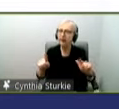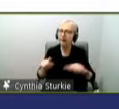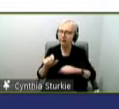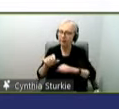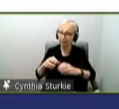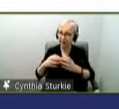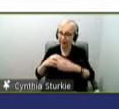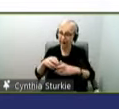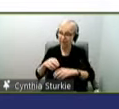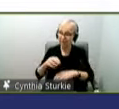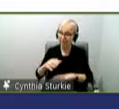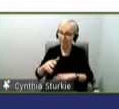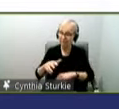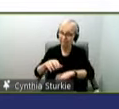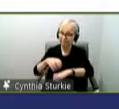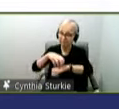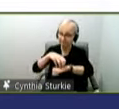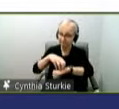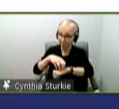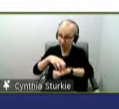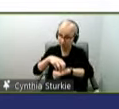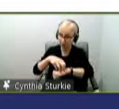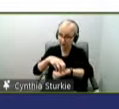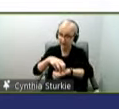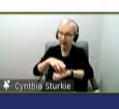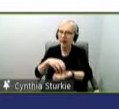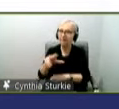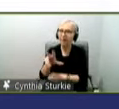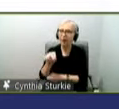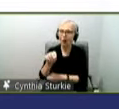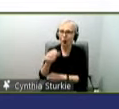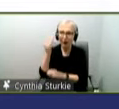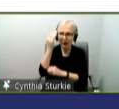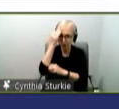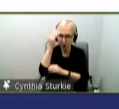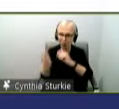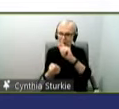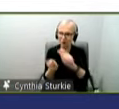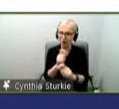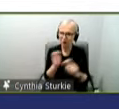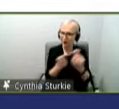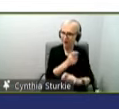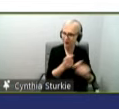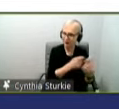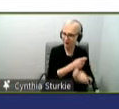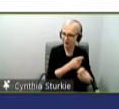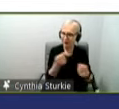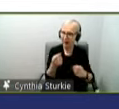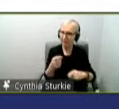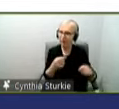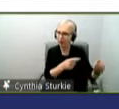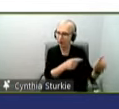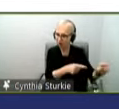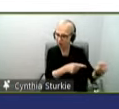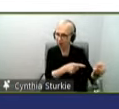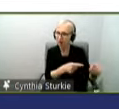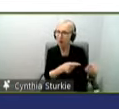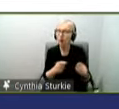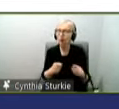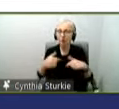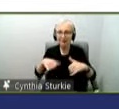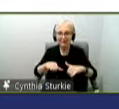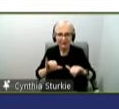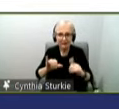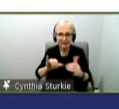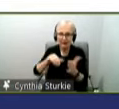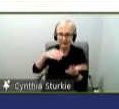for the virus, there are 30 known mutations that have occurred. We really, at this point, have a lot to learn about the